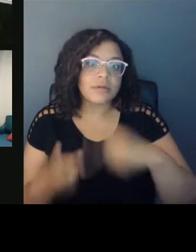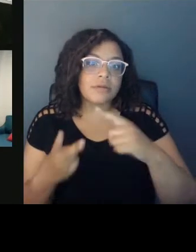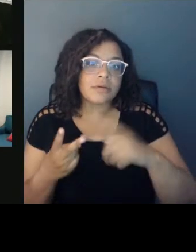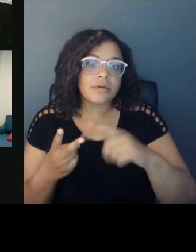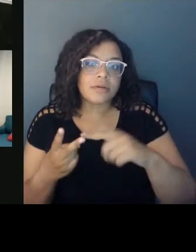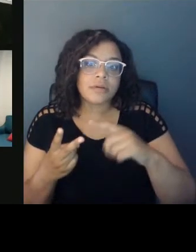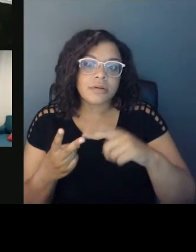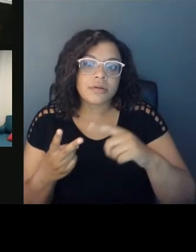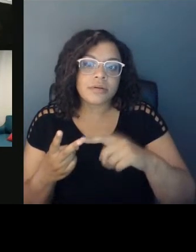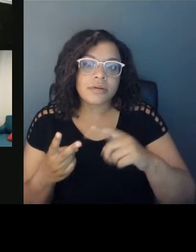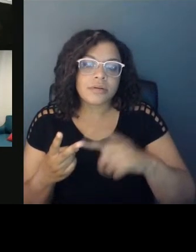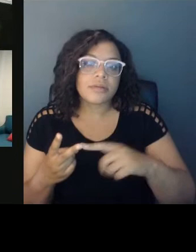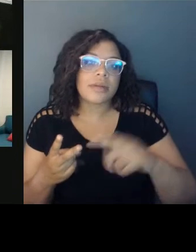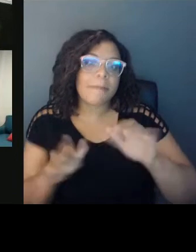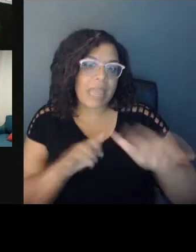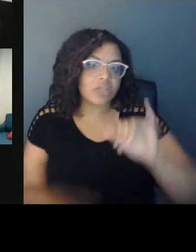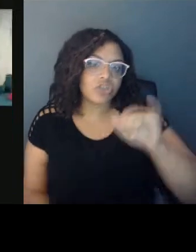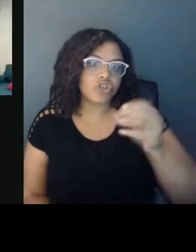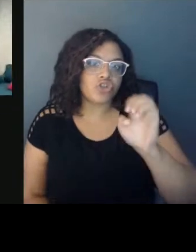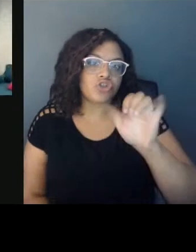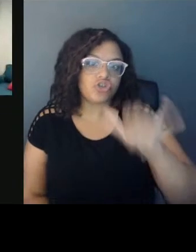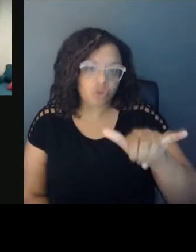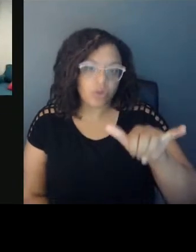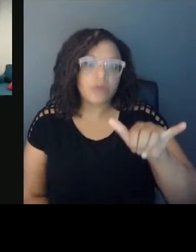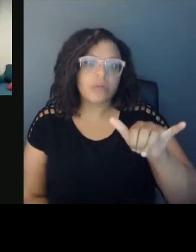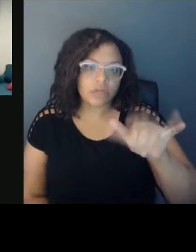Ianjo-Chang.